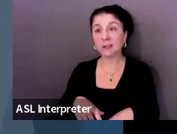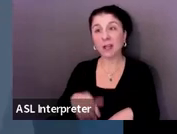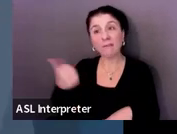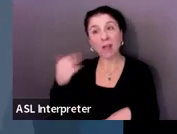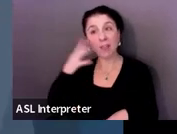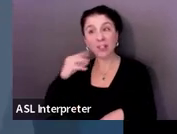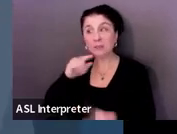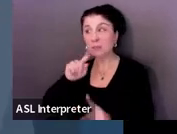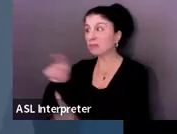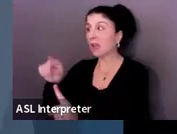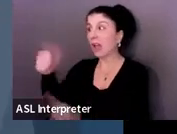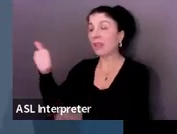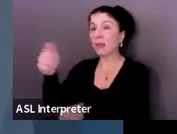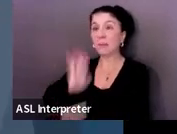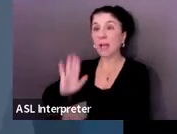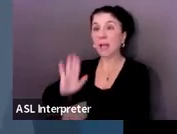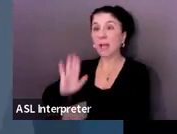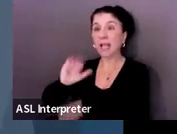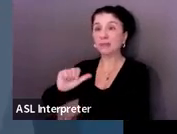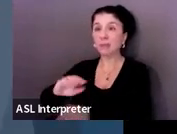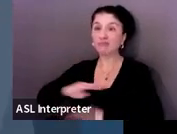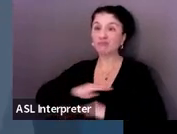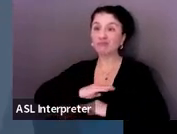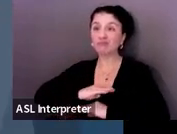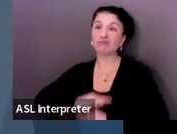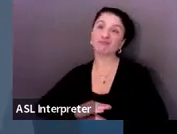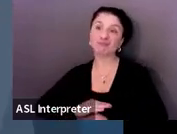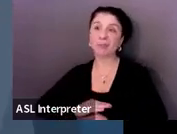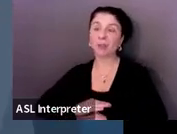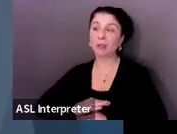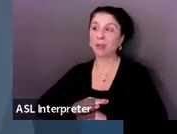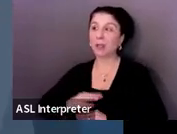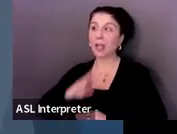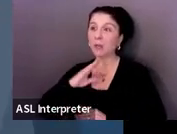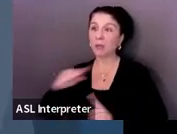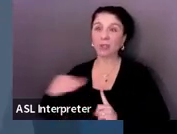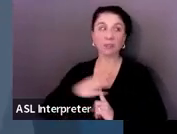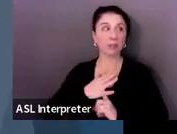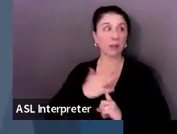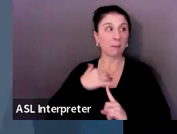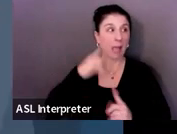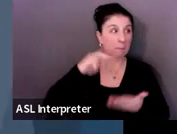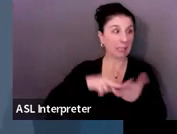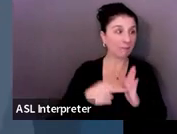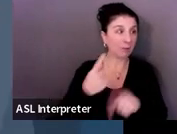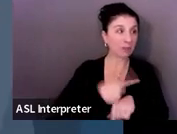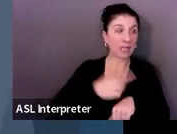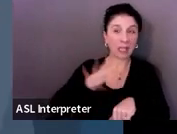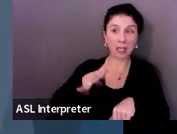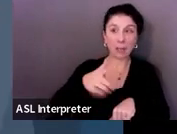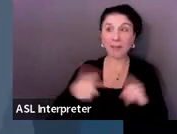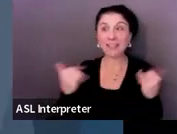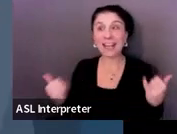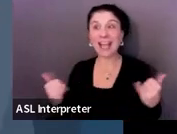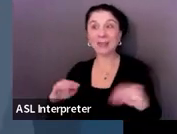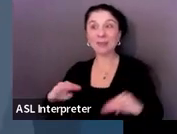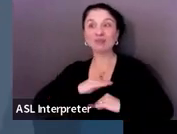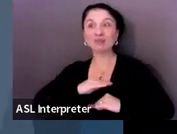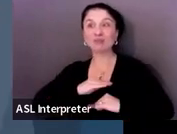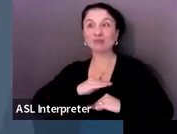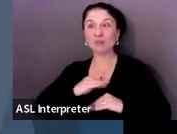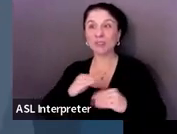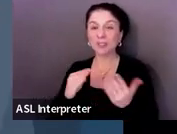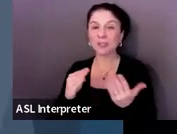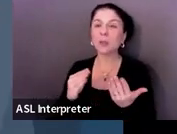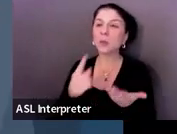quite as fulfilling, and that really impacted how I thought about my day. So put in chat something that you think makes life meaningful